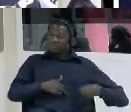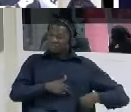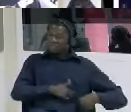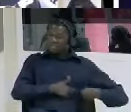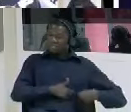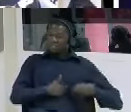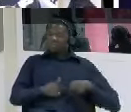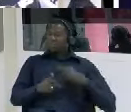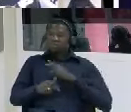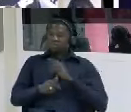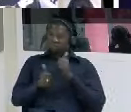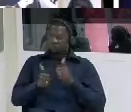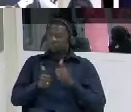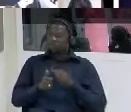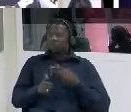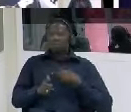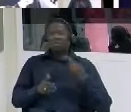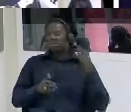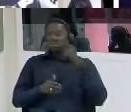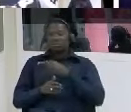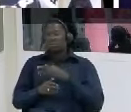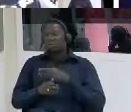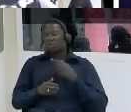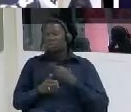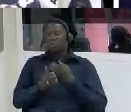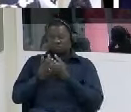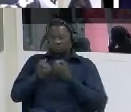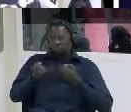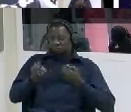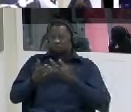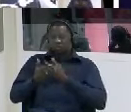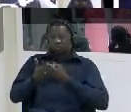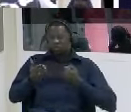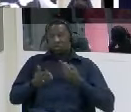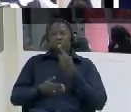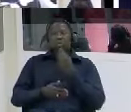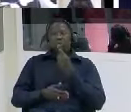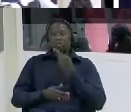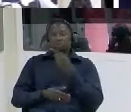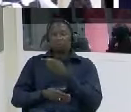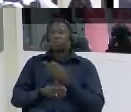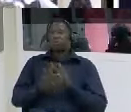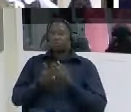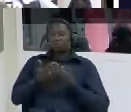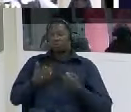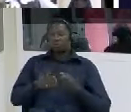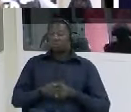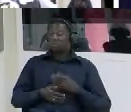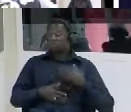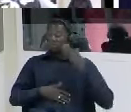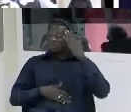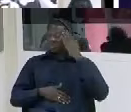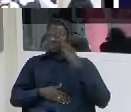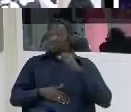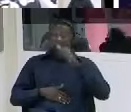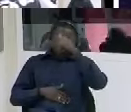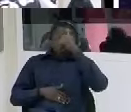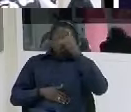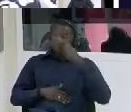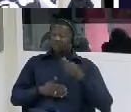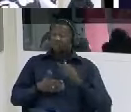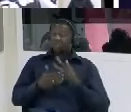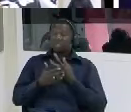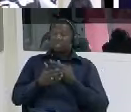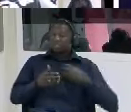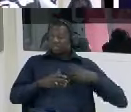that's what you do otherwise the kidneys you know the responsibility of the kidney in the body if they don't filter waste